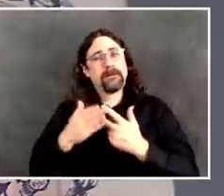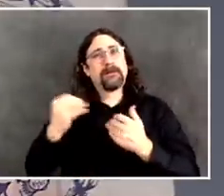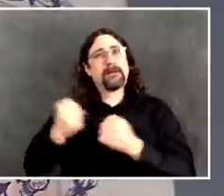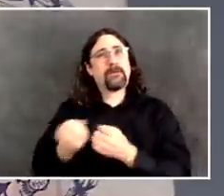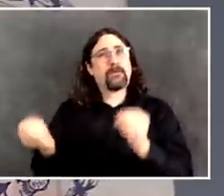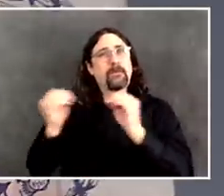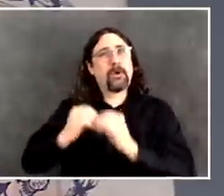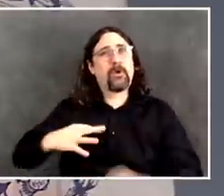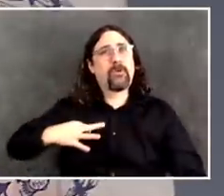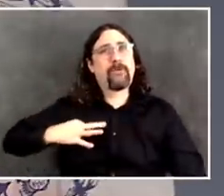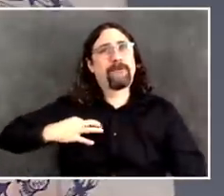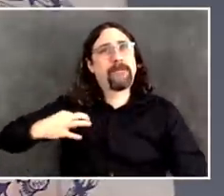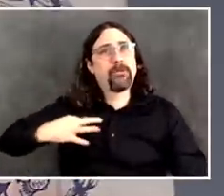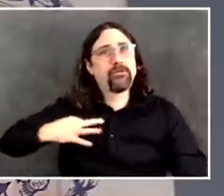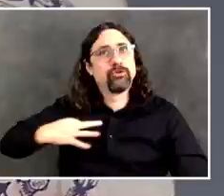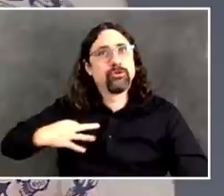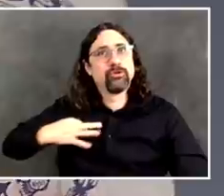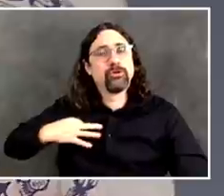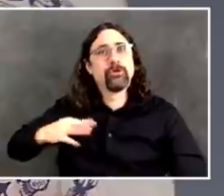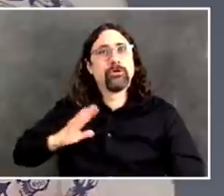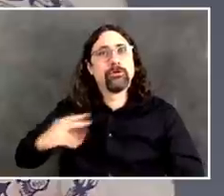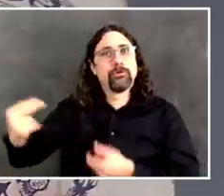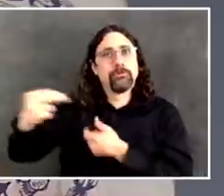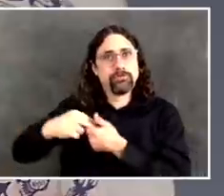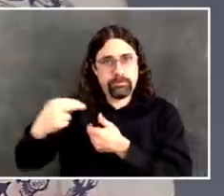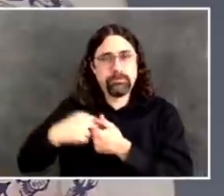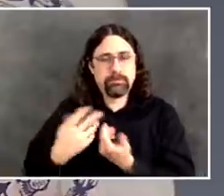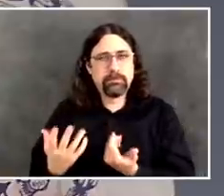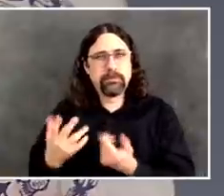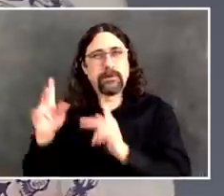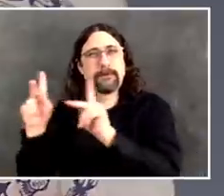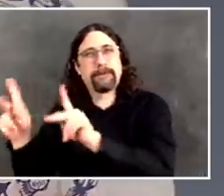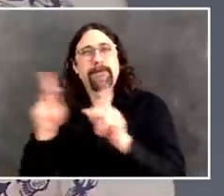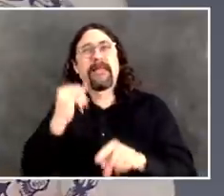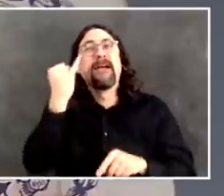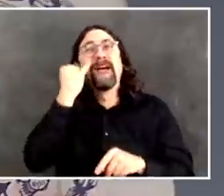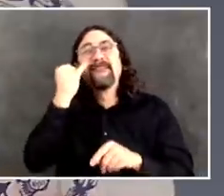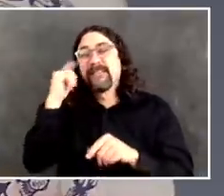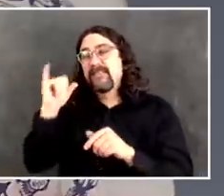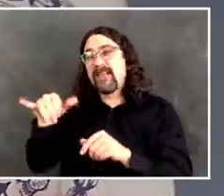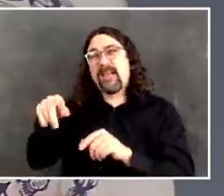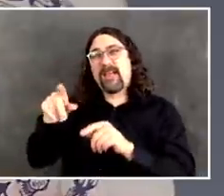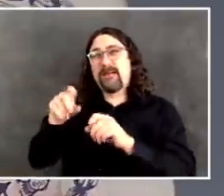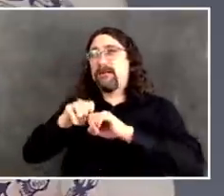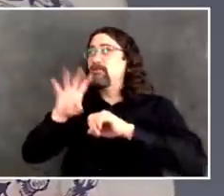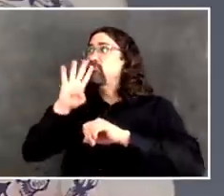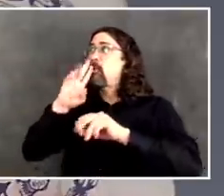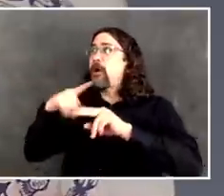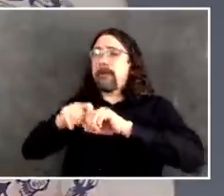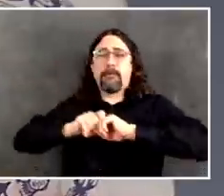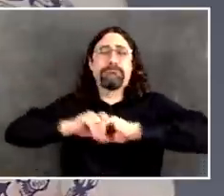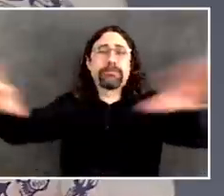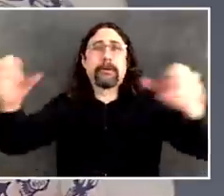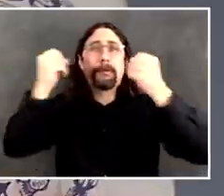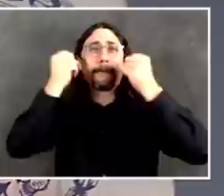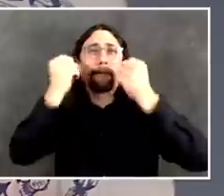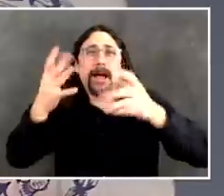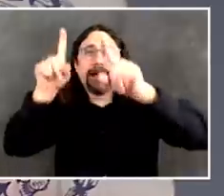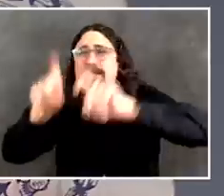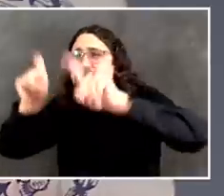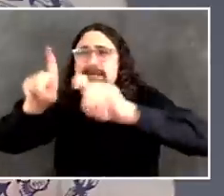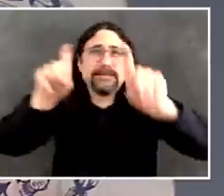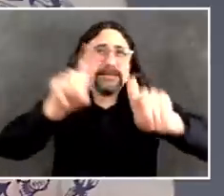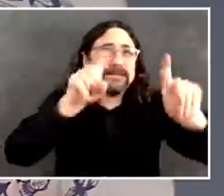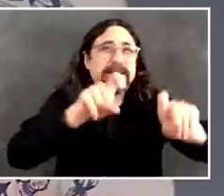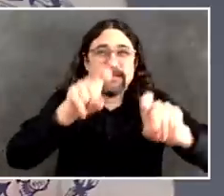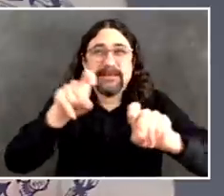that we could free all that up consistently, given what we were coming out of with the hospitals and all. But then as we got